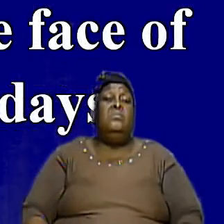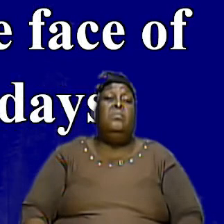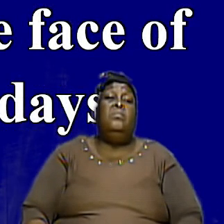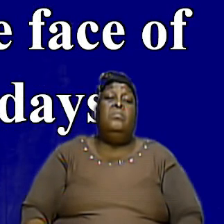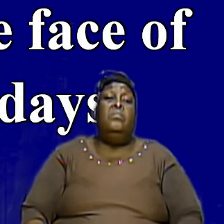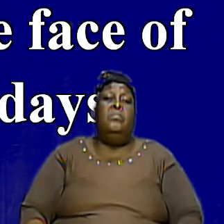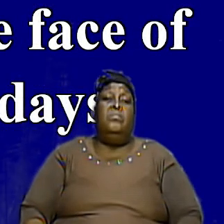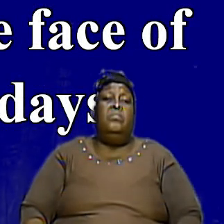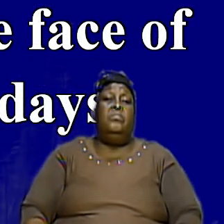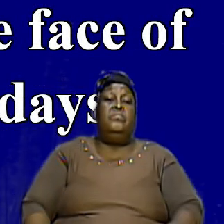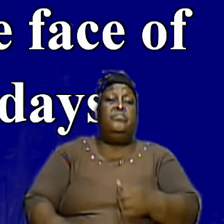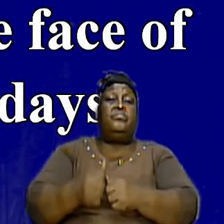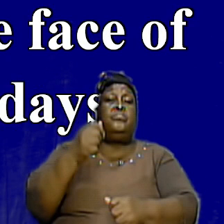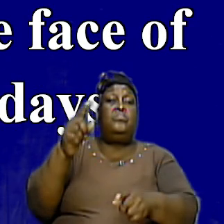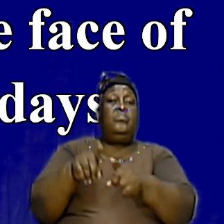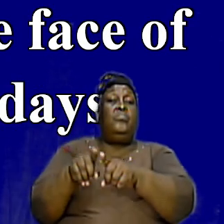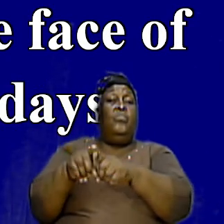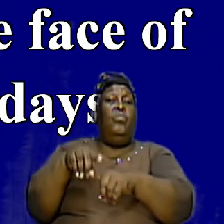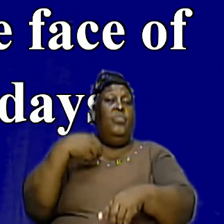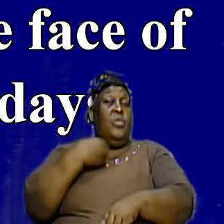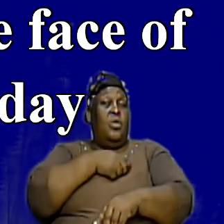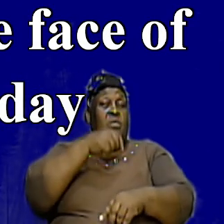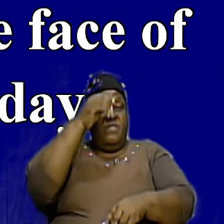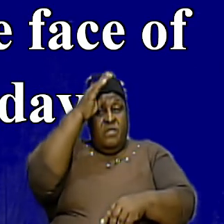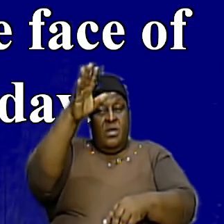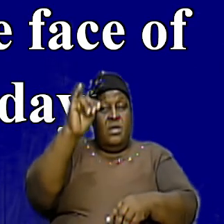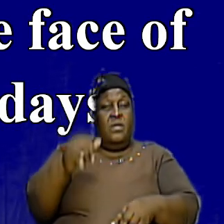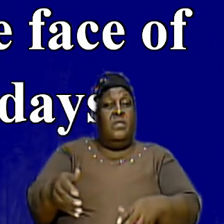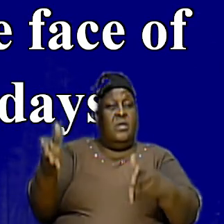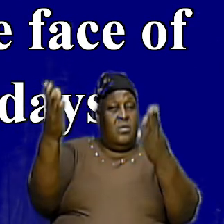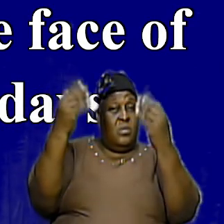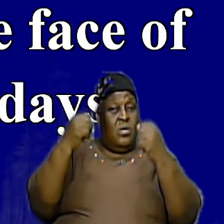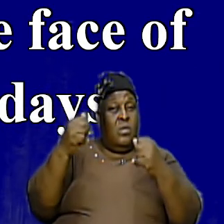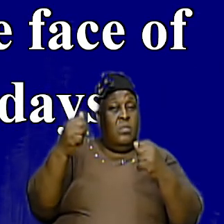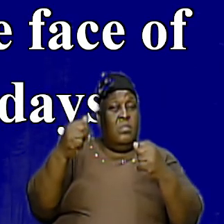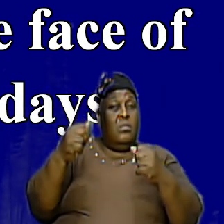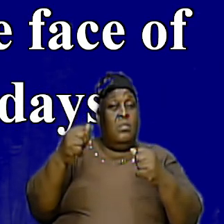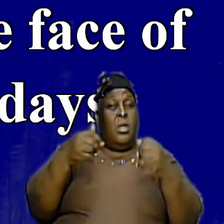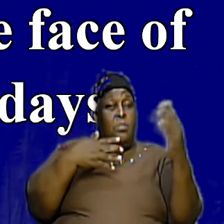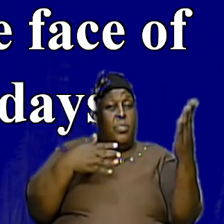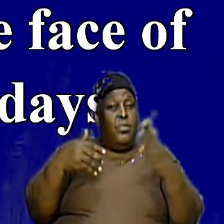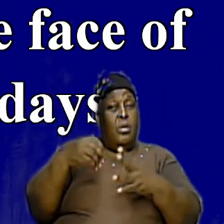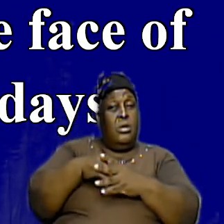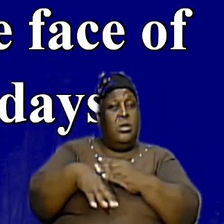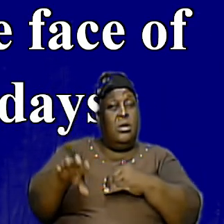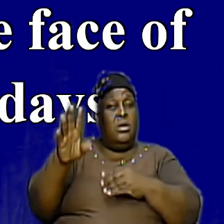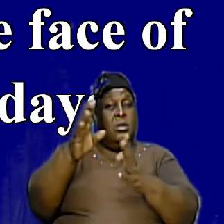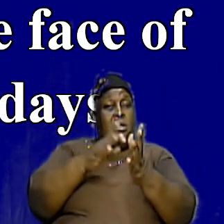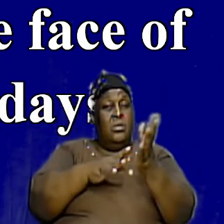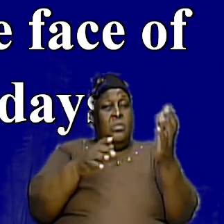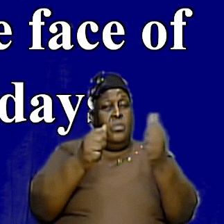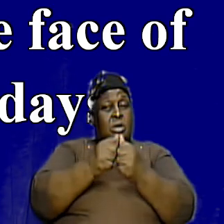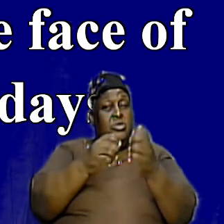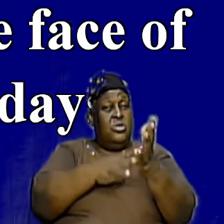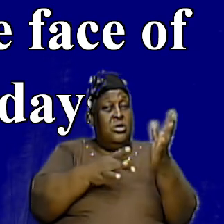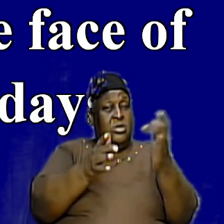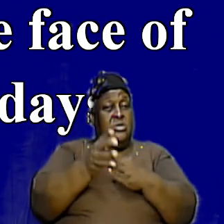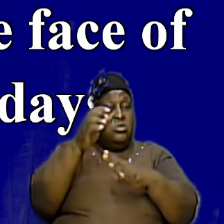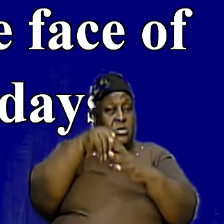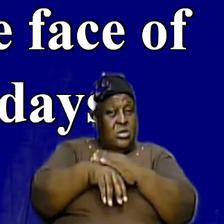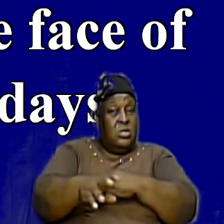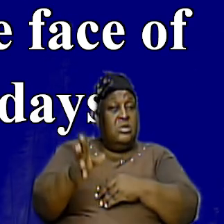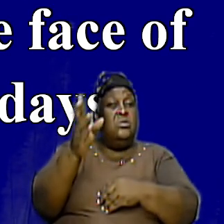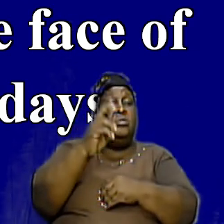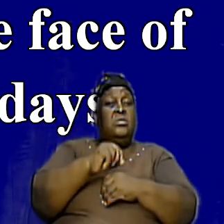which also our fathers that came after brought in with Jesus